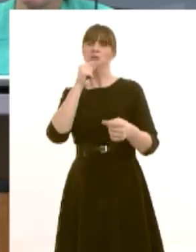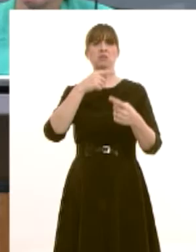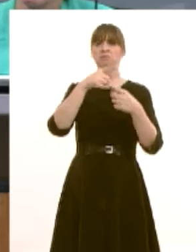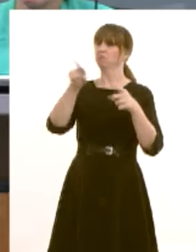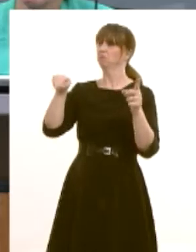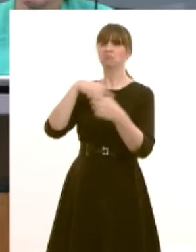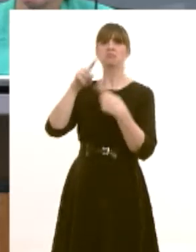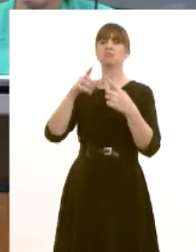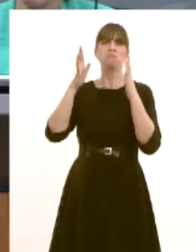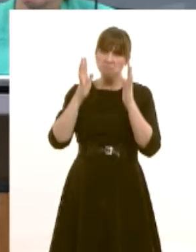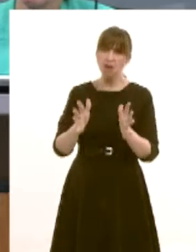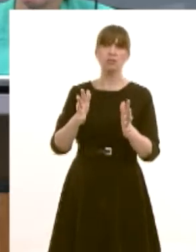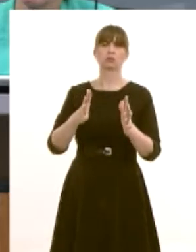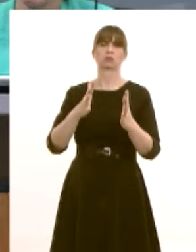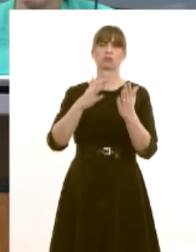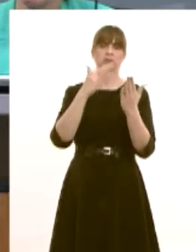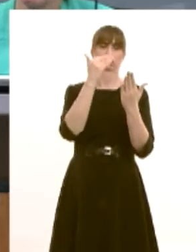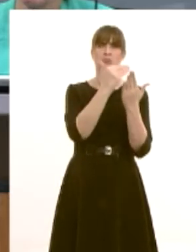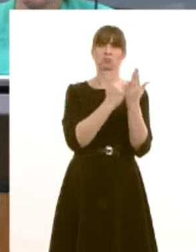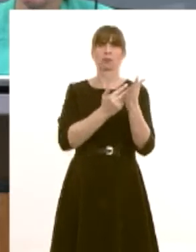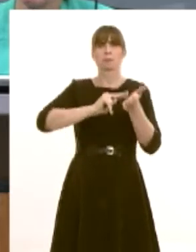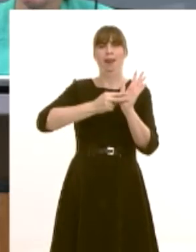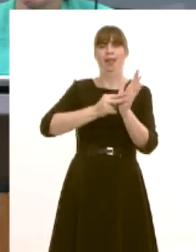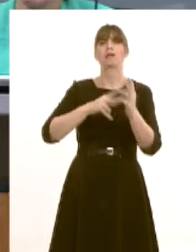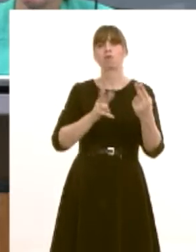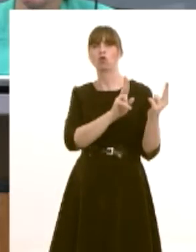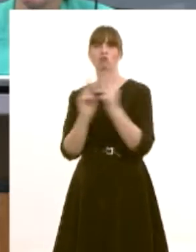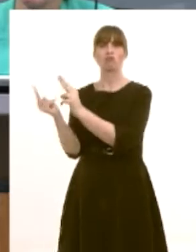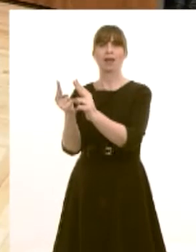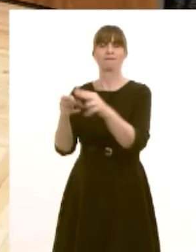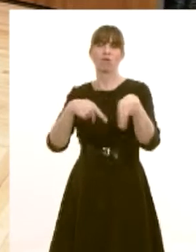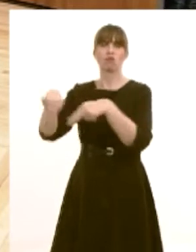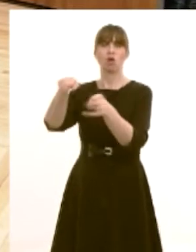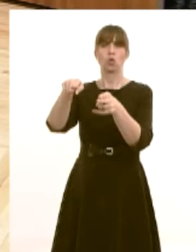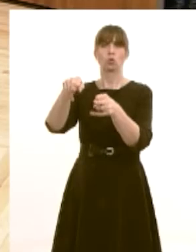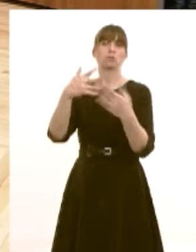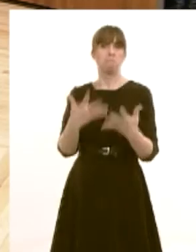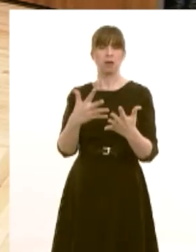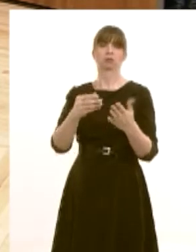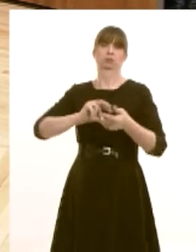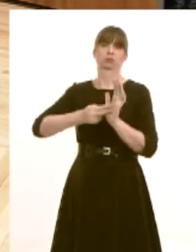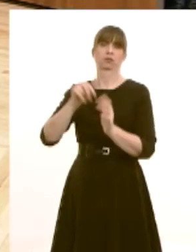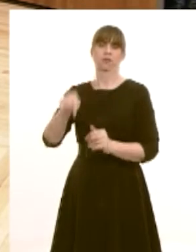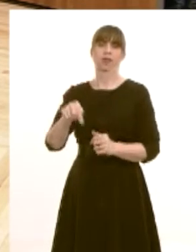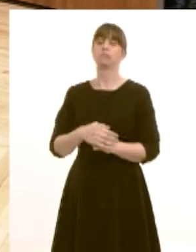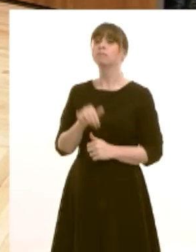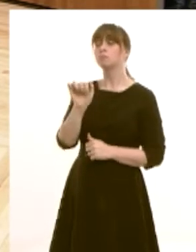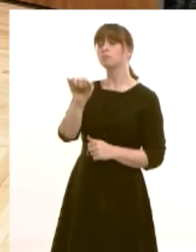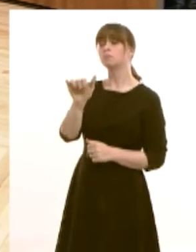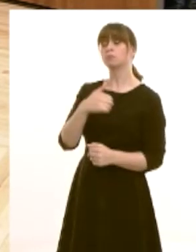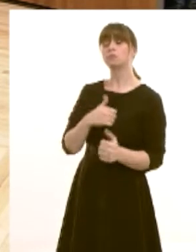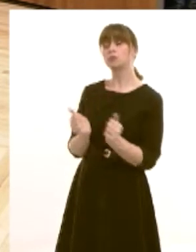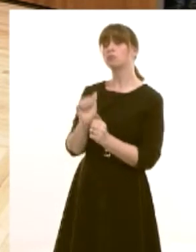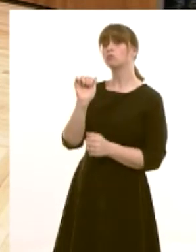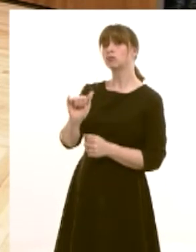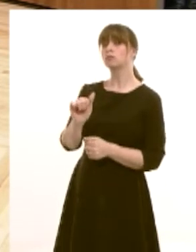strategy the delivery of the m4 relief road within its term of office here in the fifth assembly no i agree with that it's it